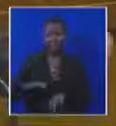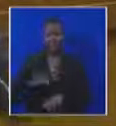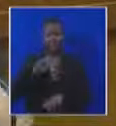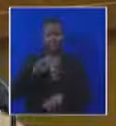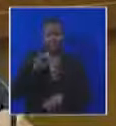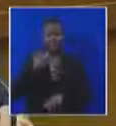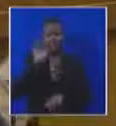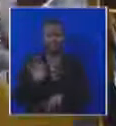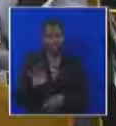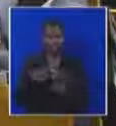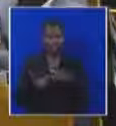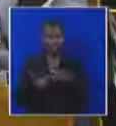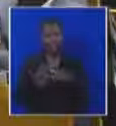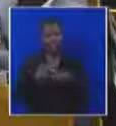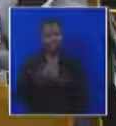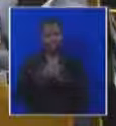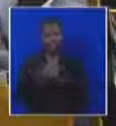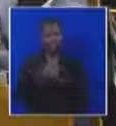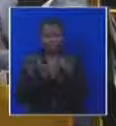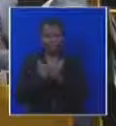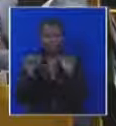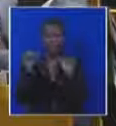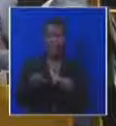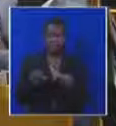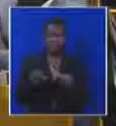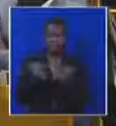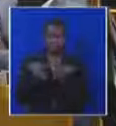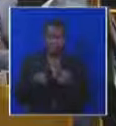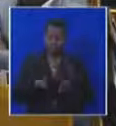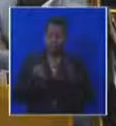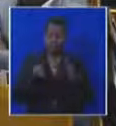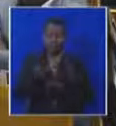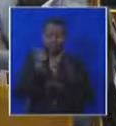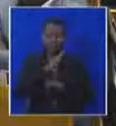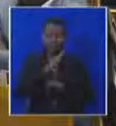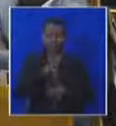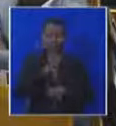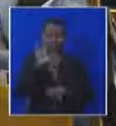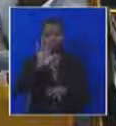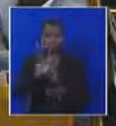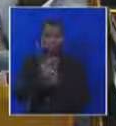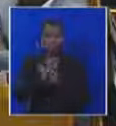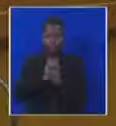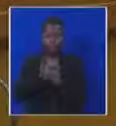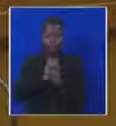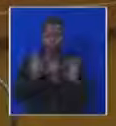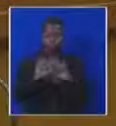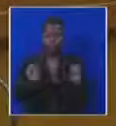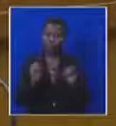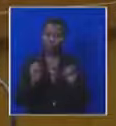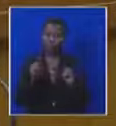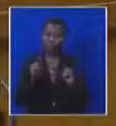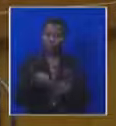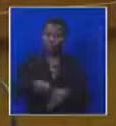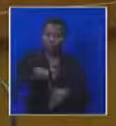mud schools, no furniture, 45% unemployment, 46% of the national bucket toilets